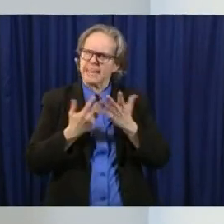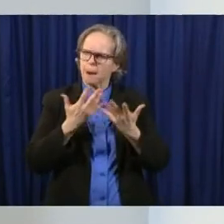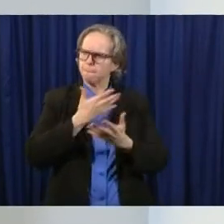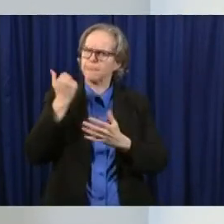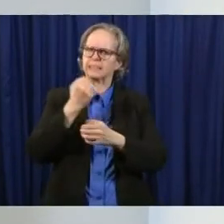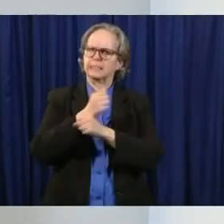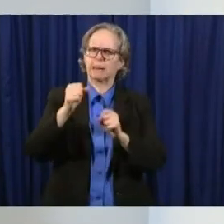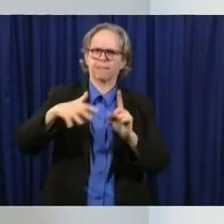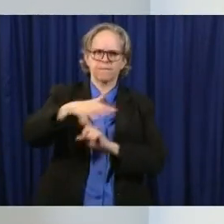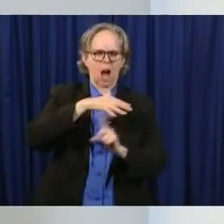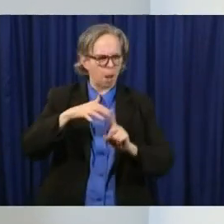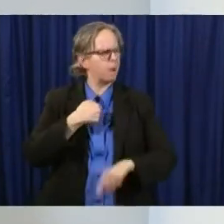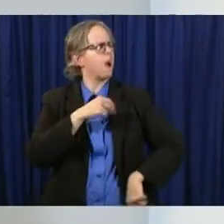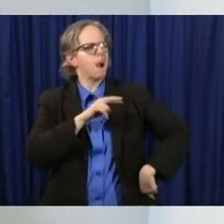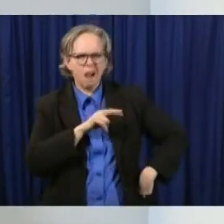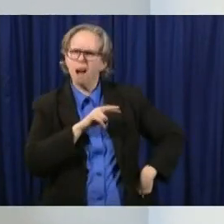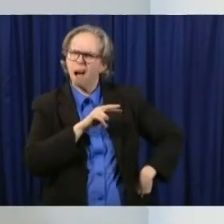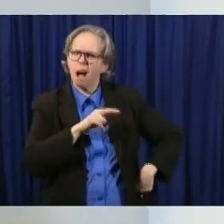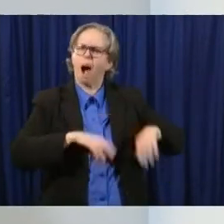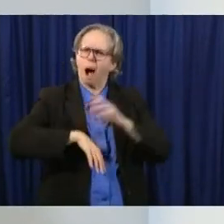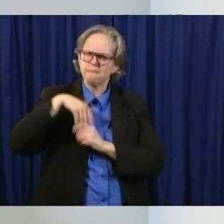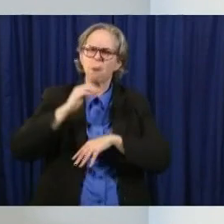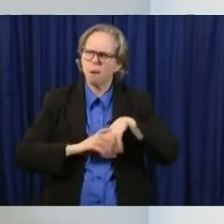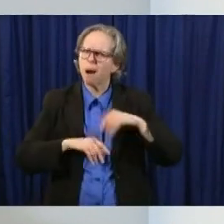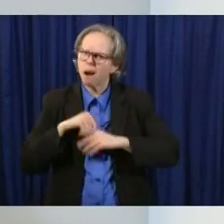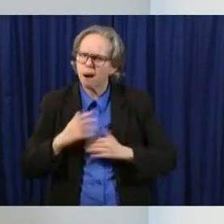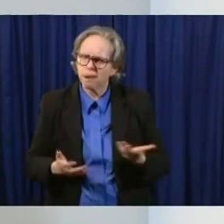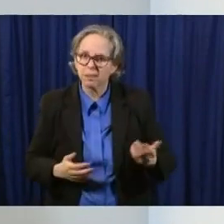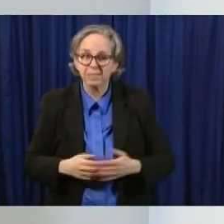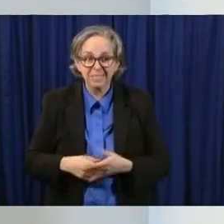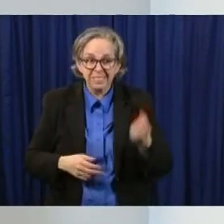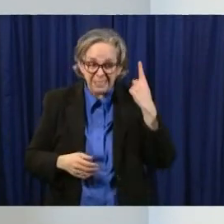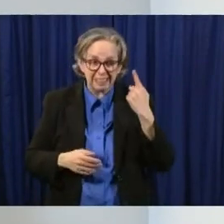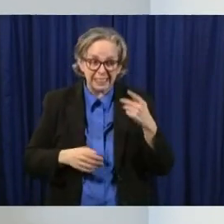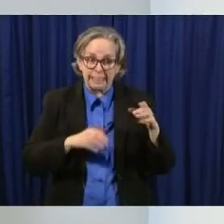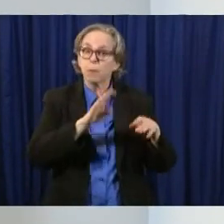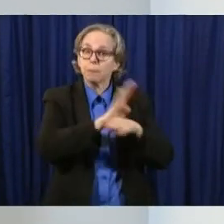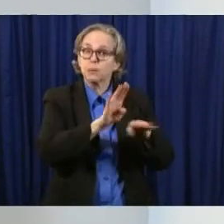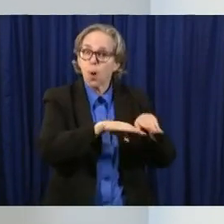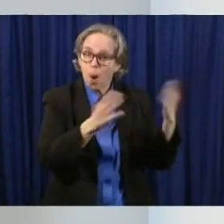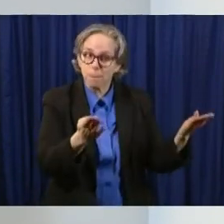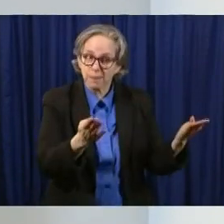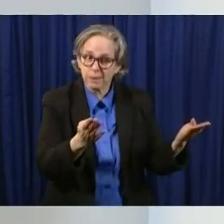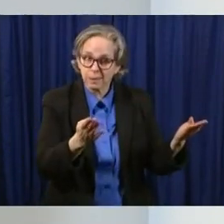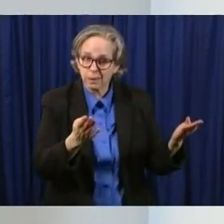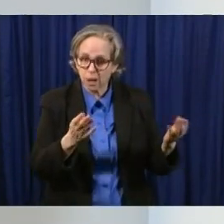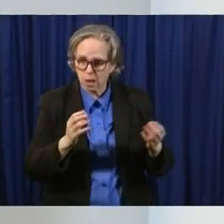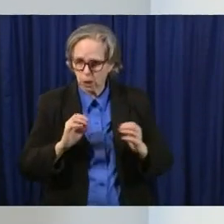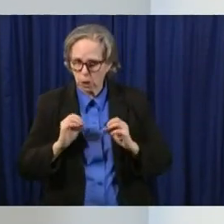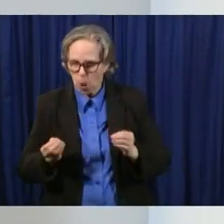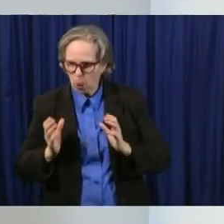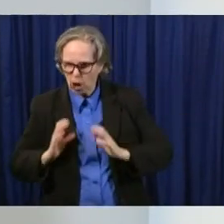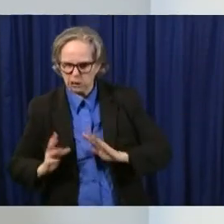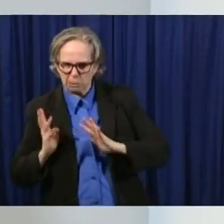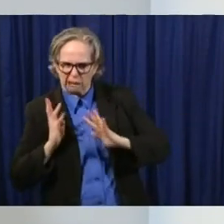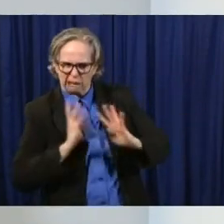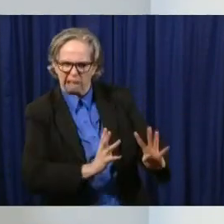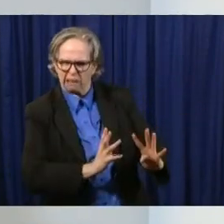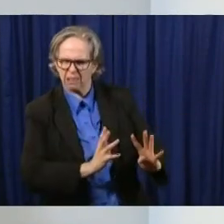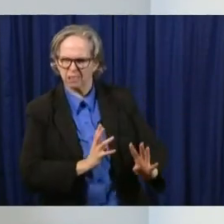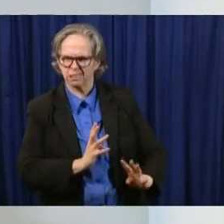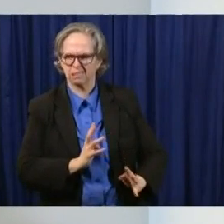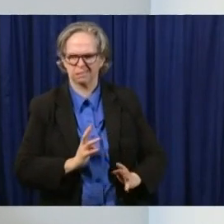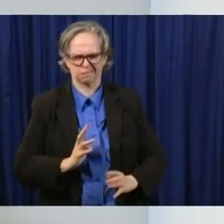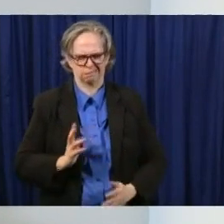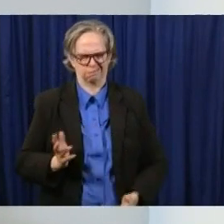because just because the business is open if you don't have customers if you don't have a market as many of them are many of them are allowed to be open but